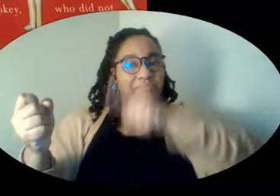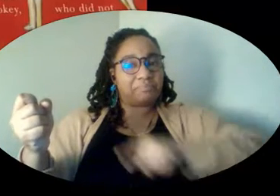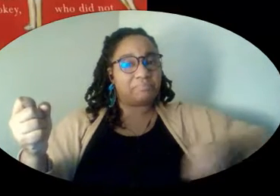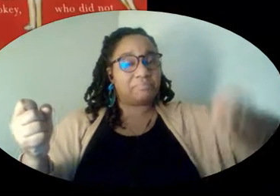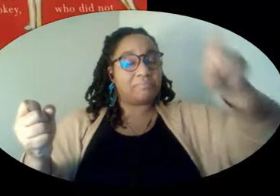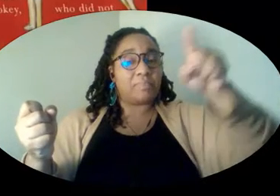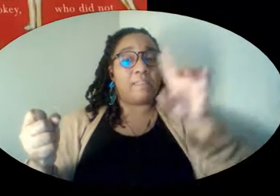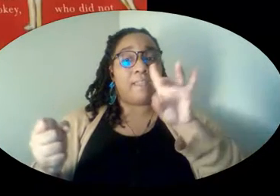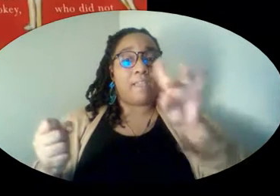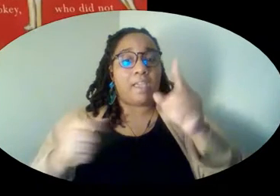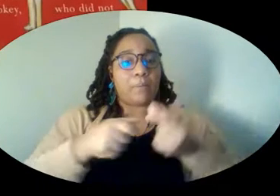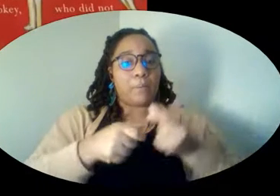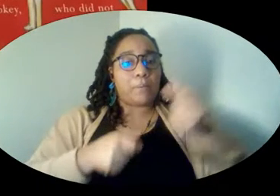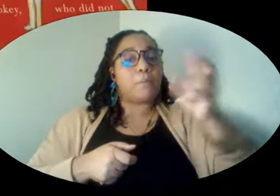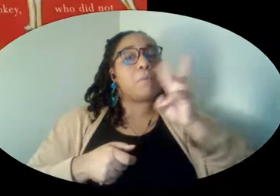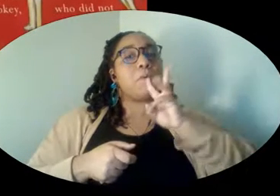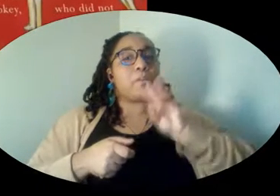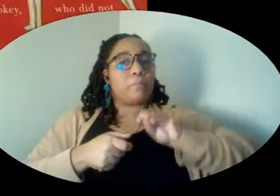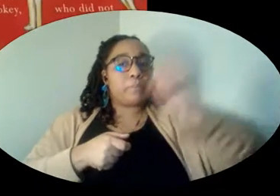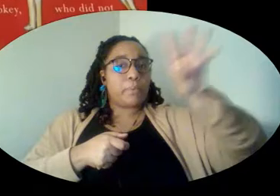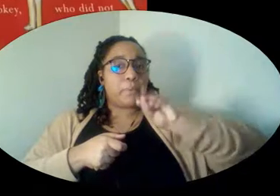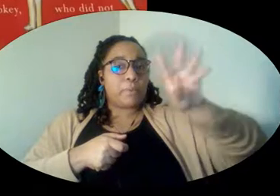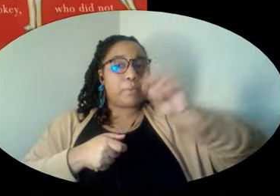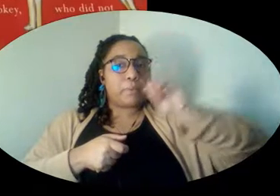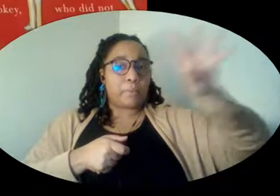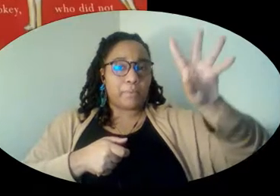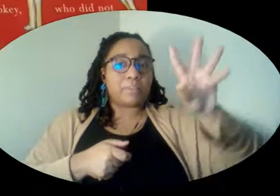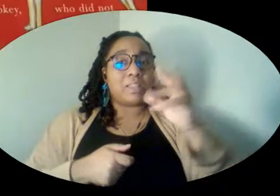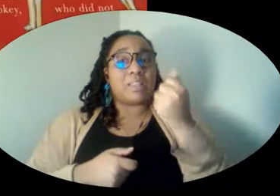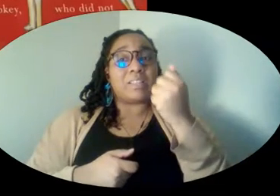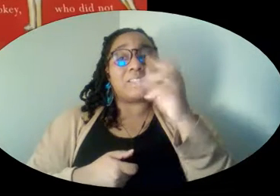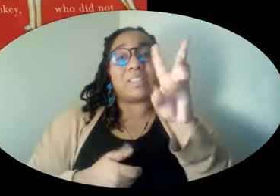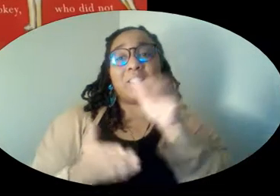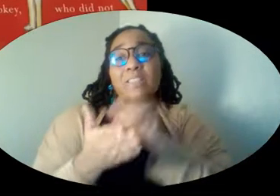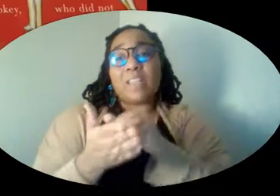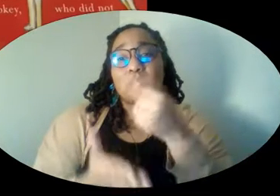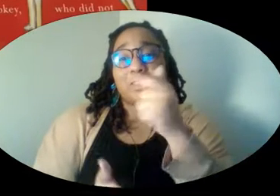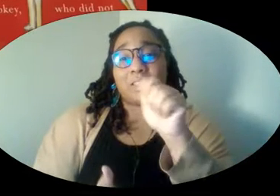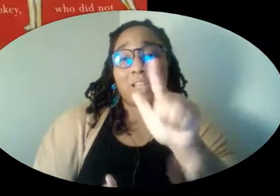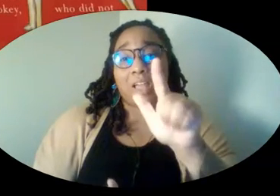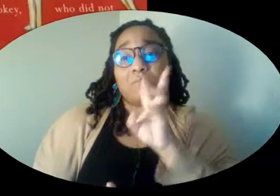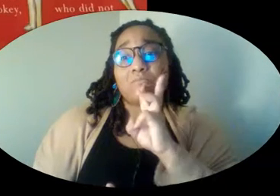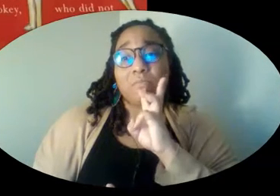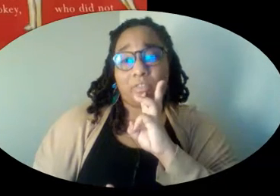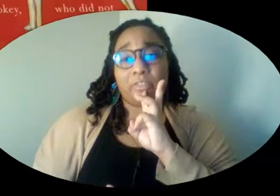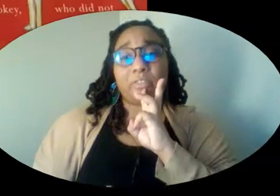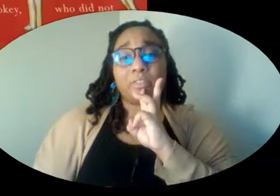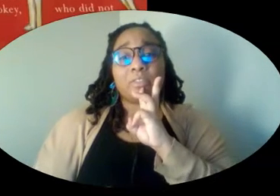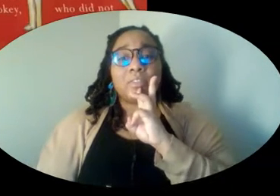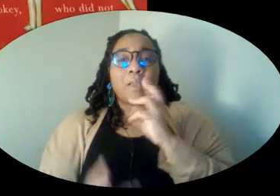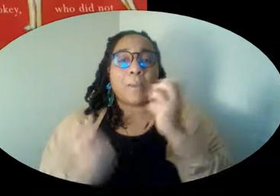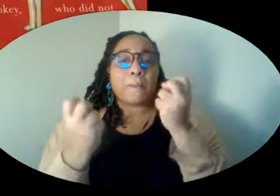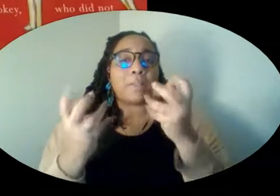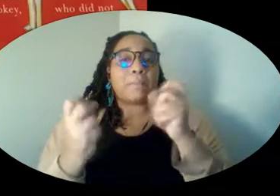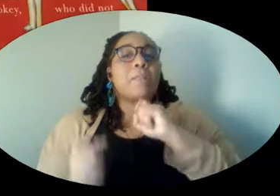pipes that could shoot 16,000 gallons of water per minute, equal to 20 fire trucks. Many